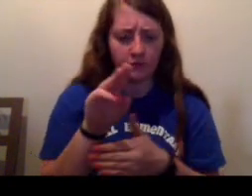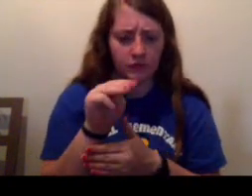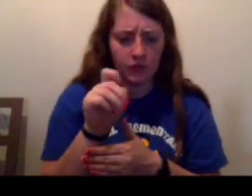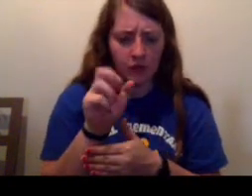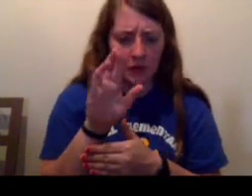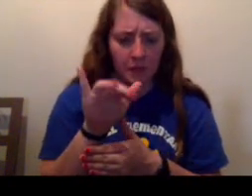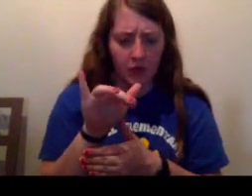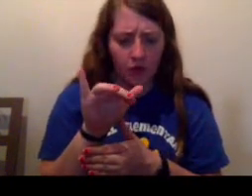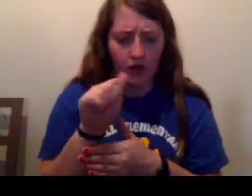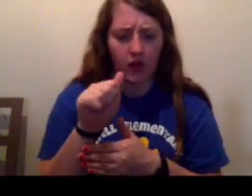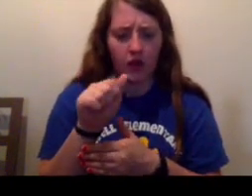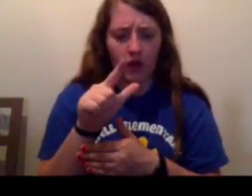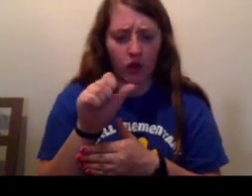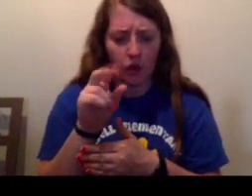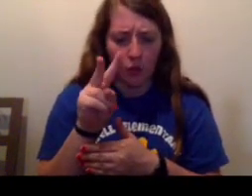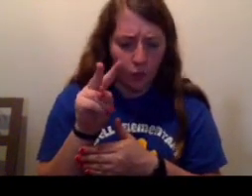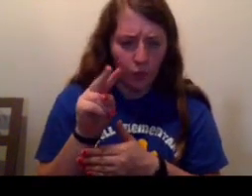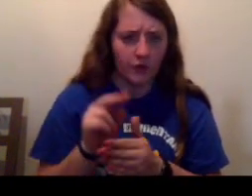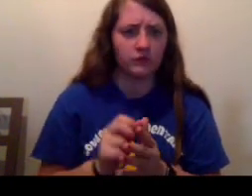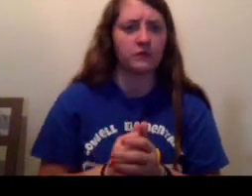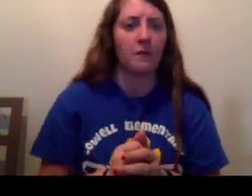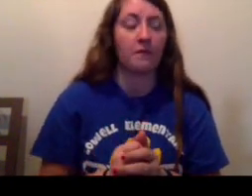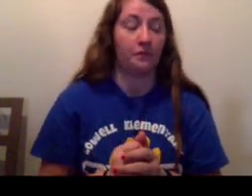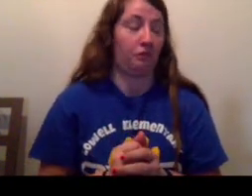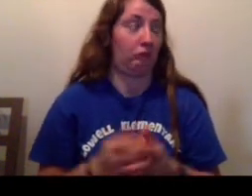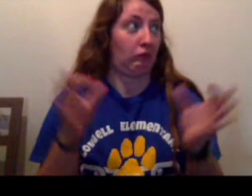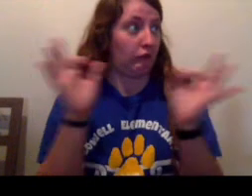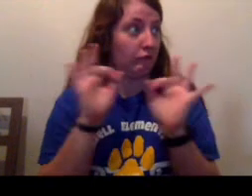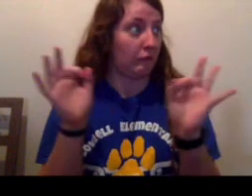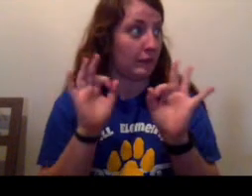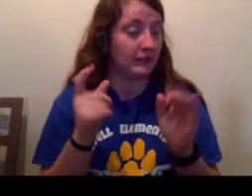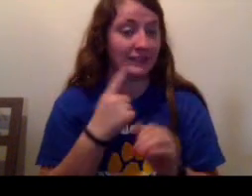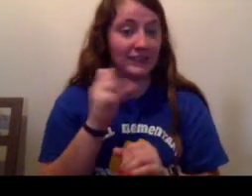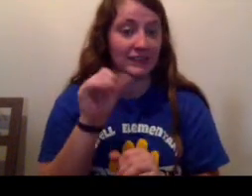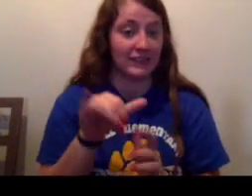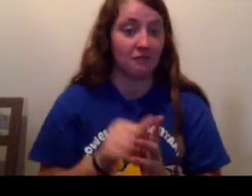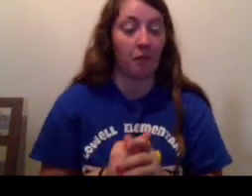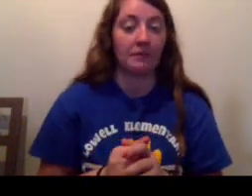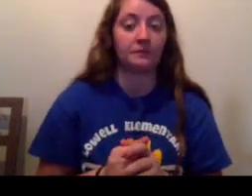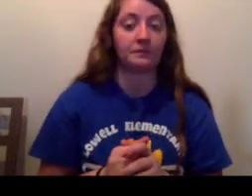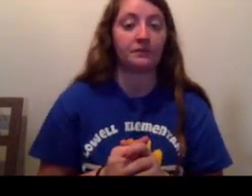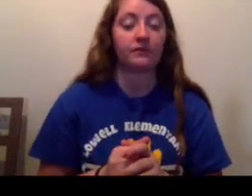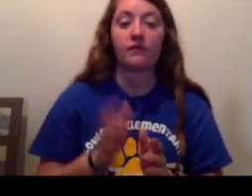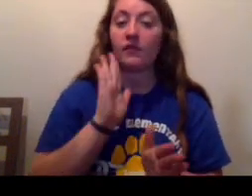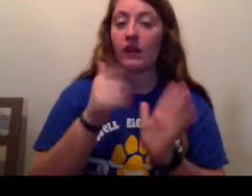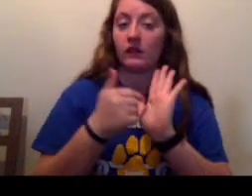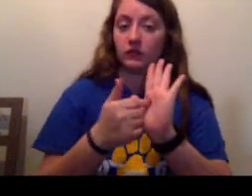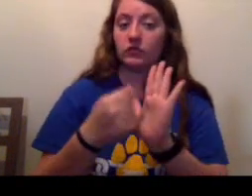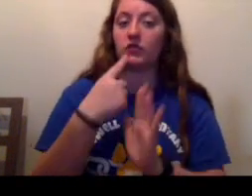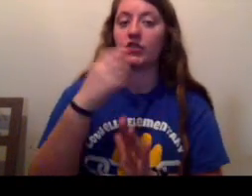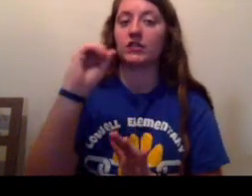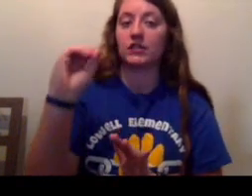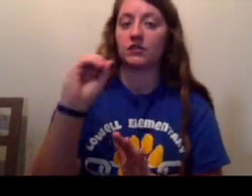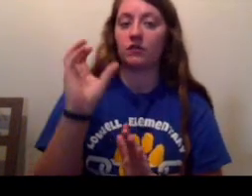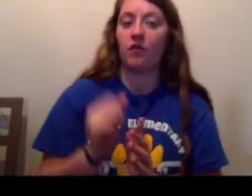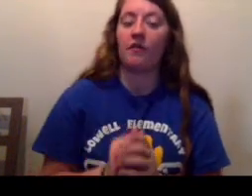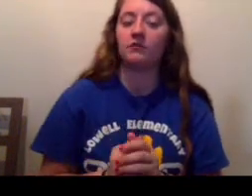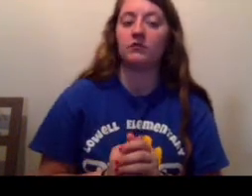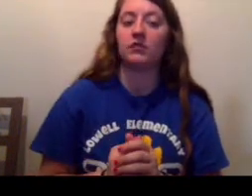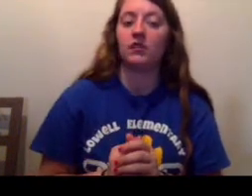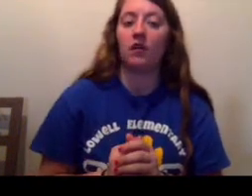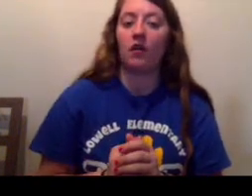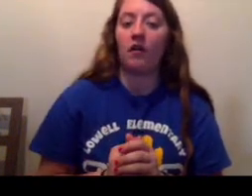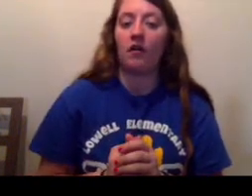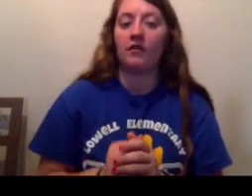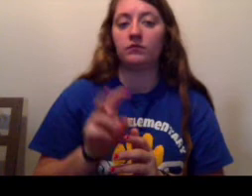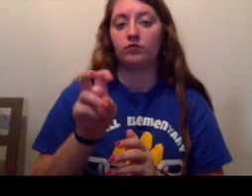Luahu. I have no idea. I'll show you, said Zero. He crawled back